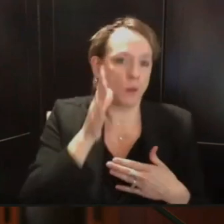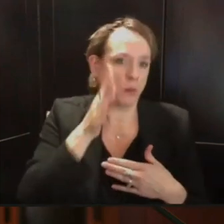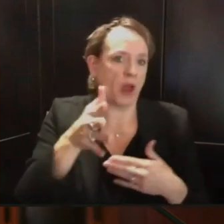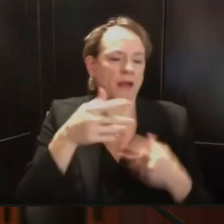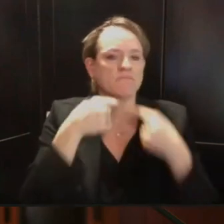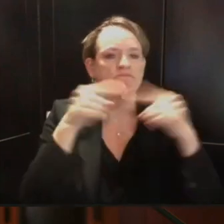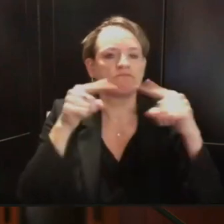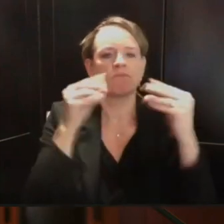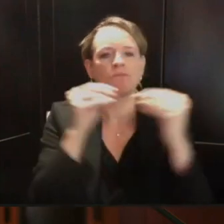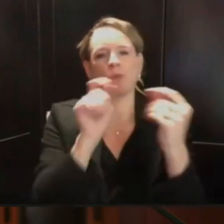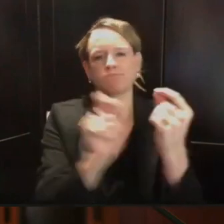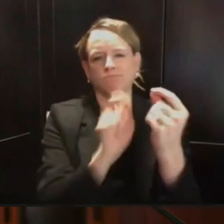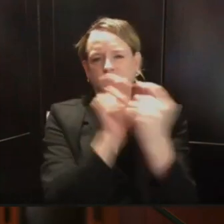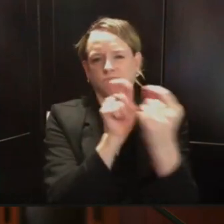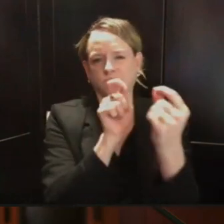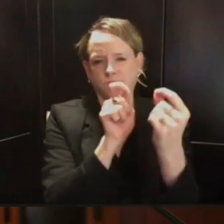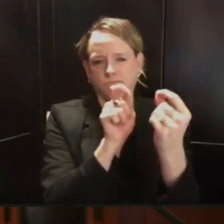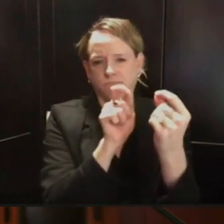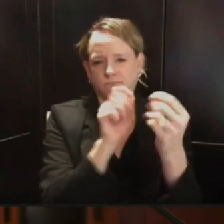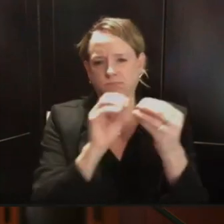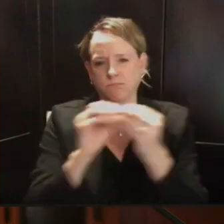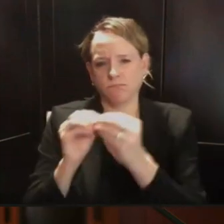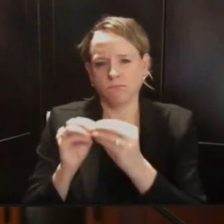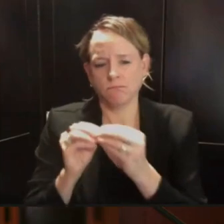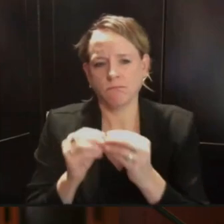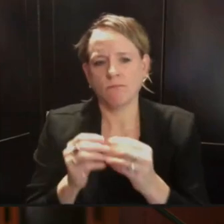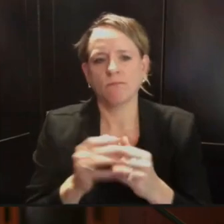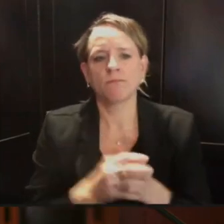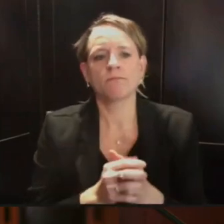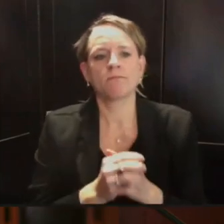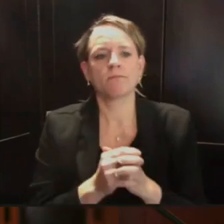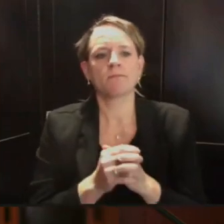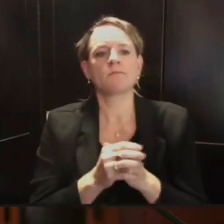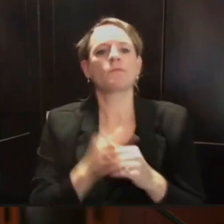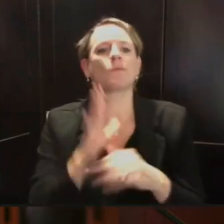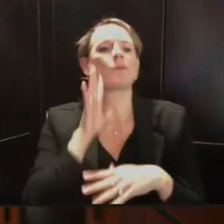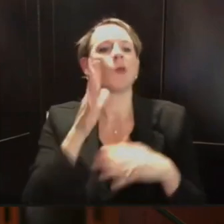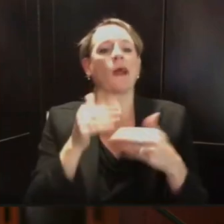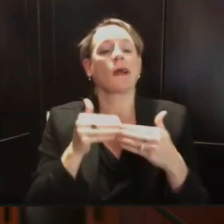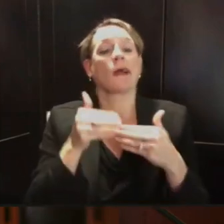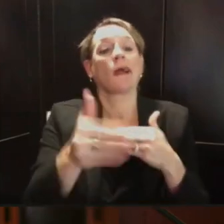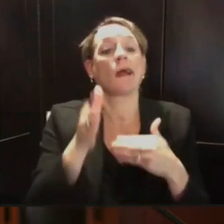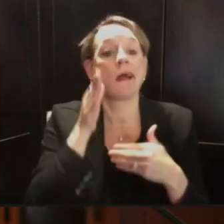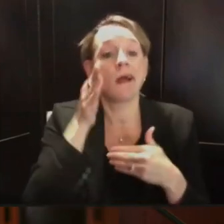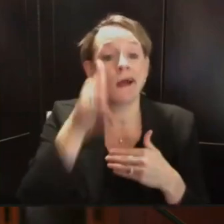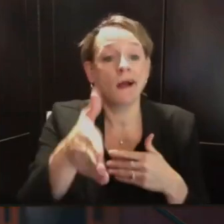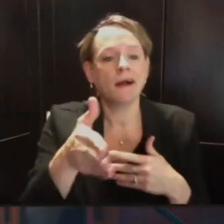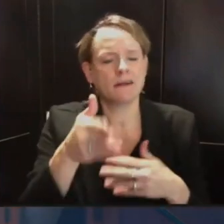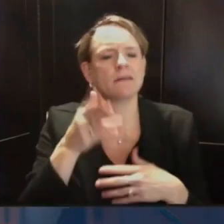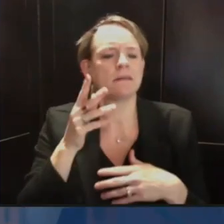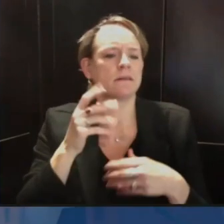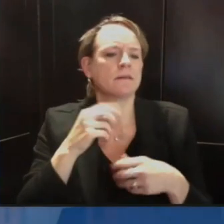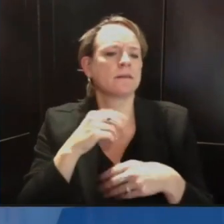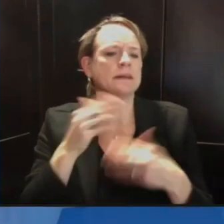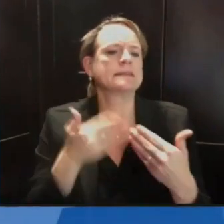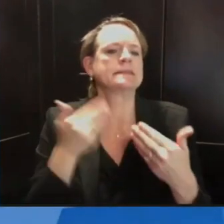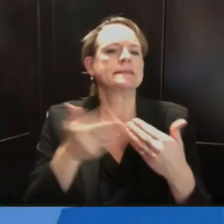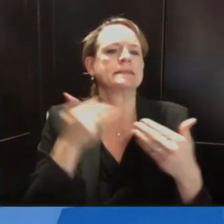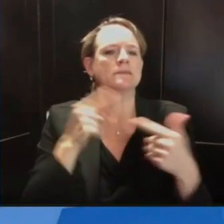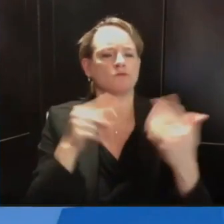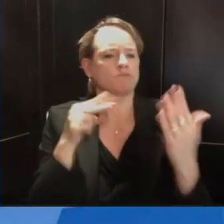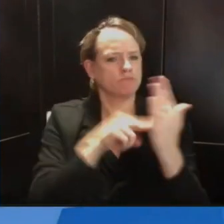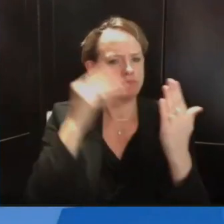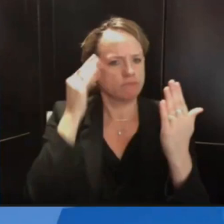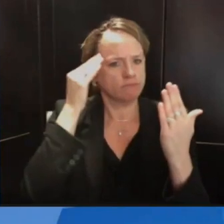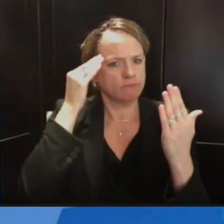ease and will help with our efforts here in the response. Thank you, Will. Thank to Sean